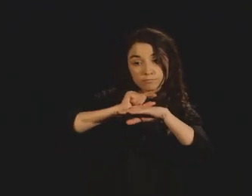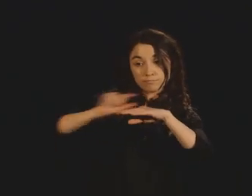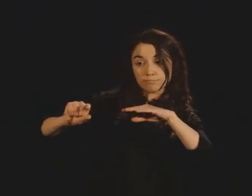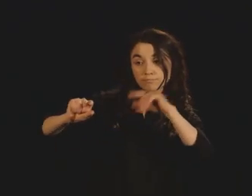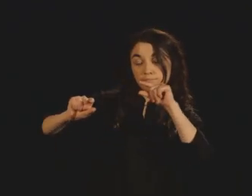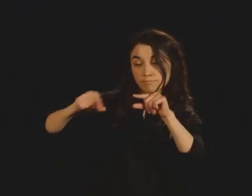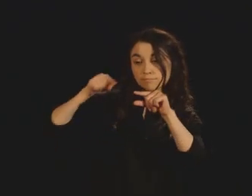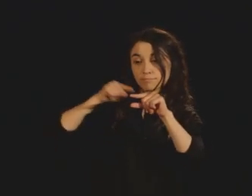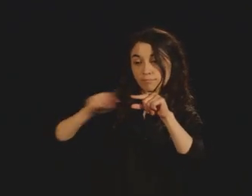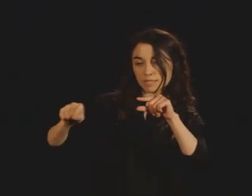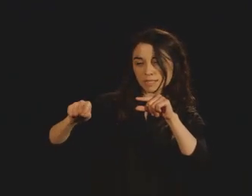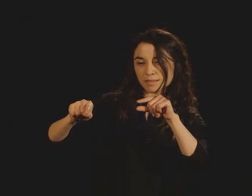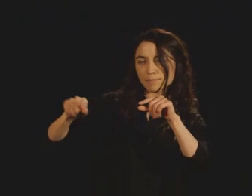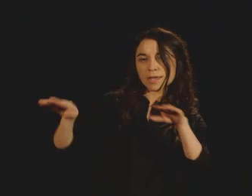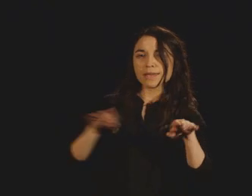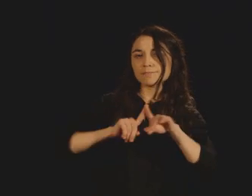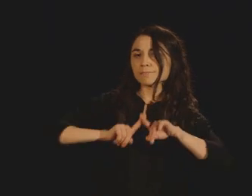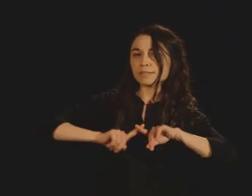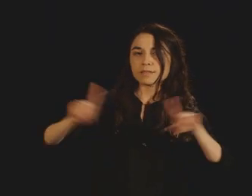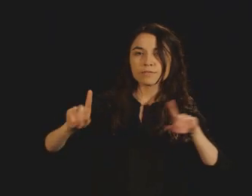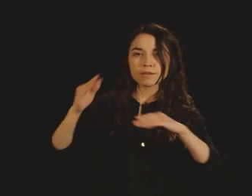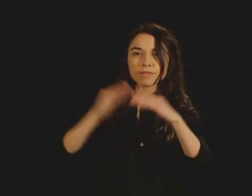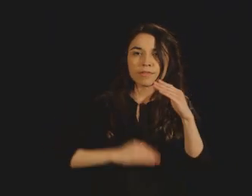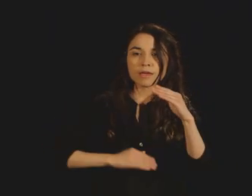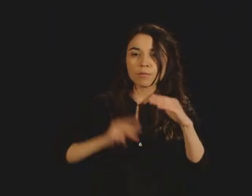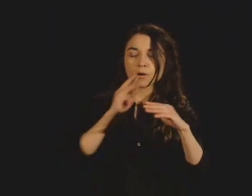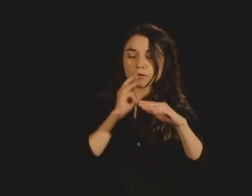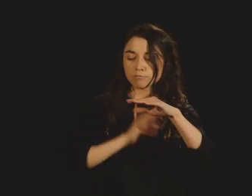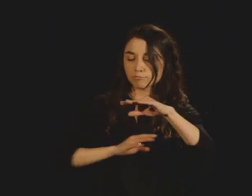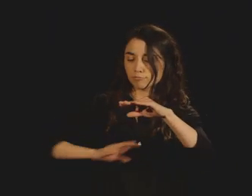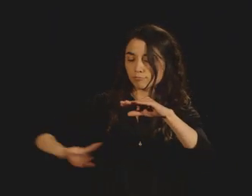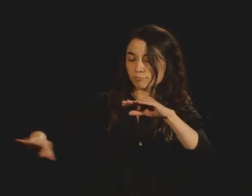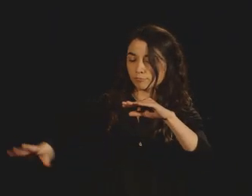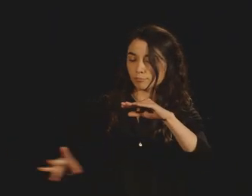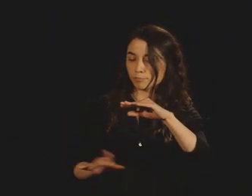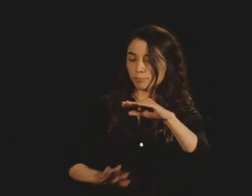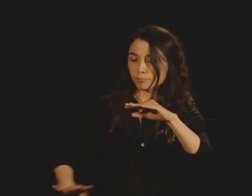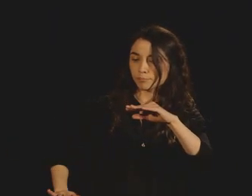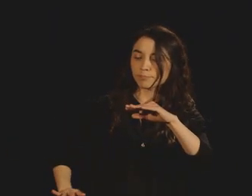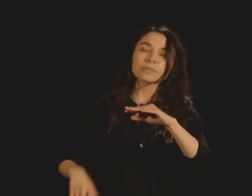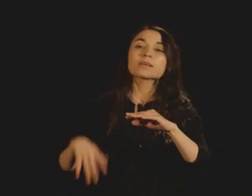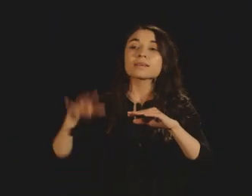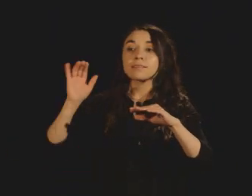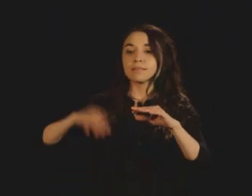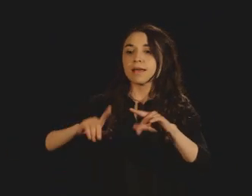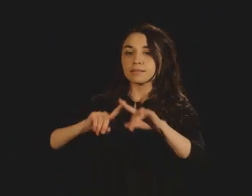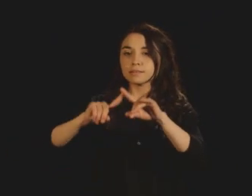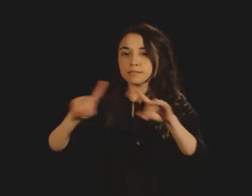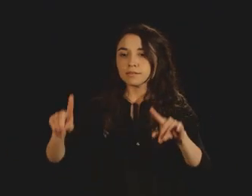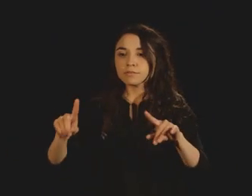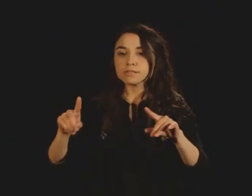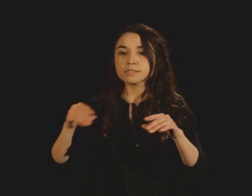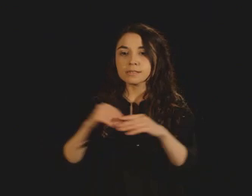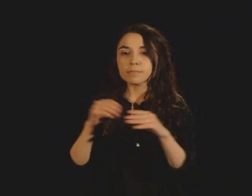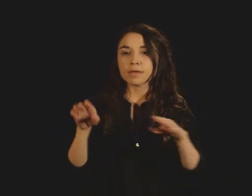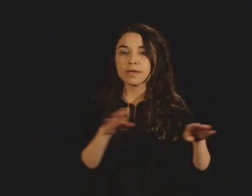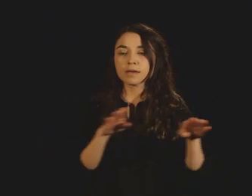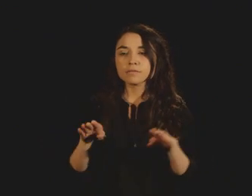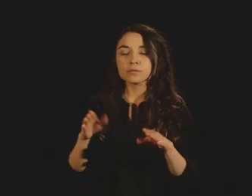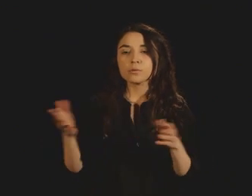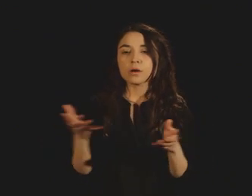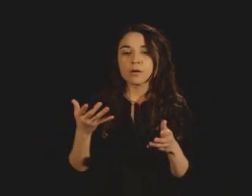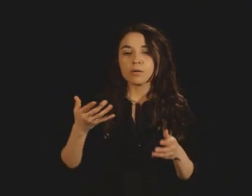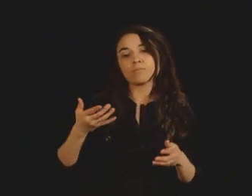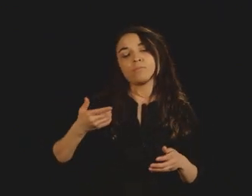down underneath them. And that difference is what I've spent the last 20 years with my students trying to understand.